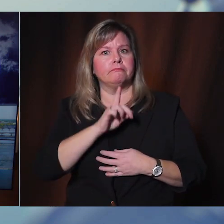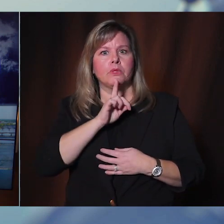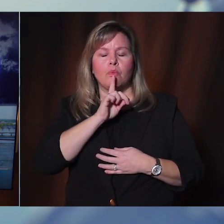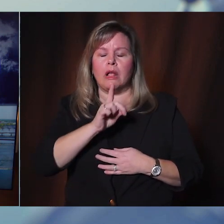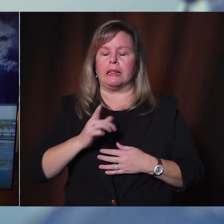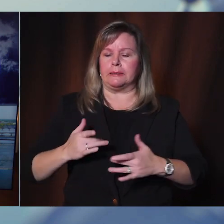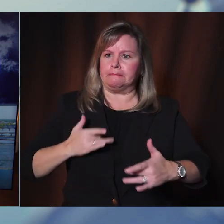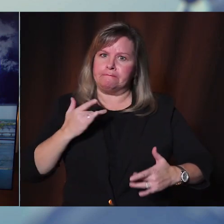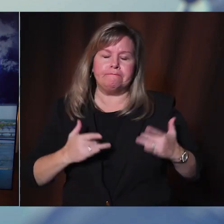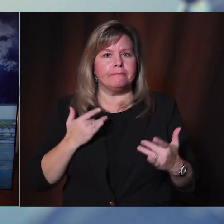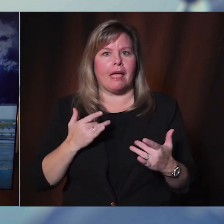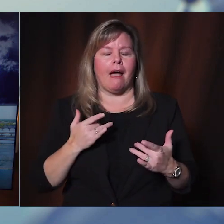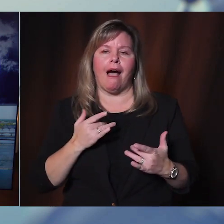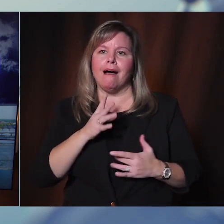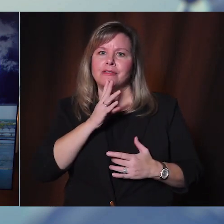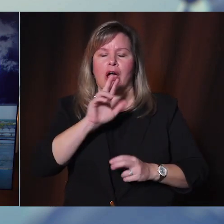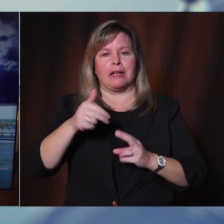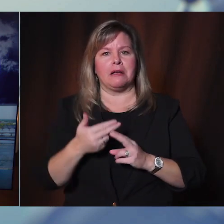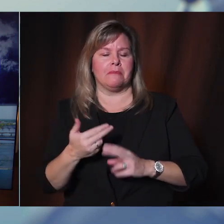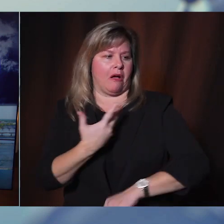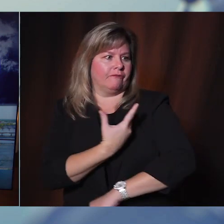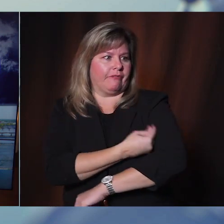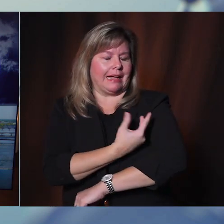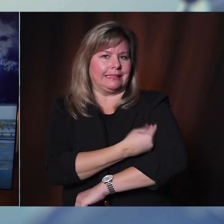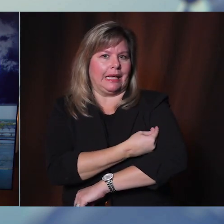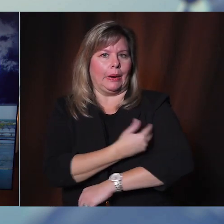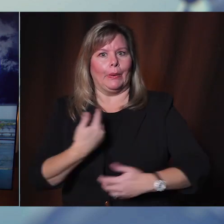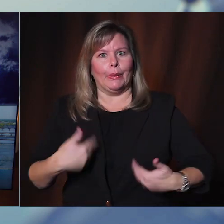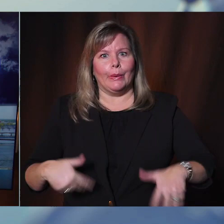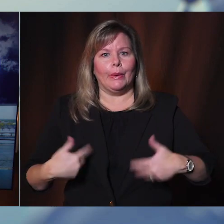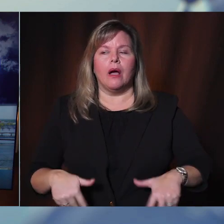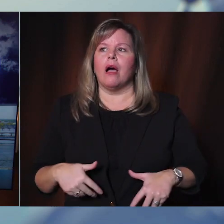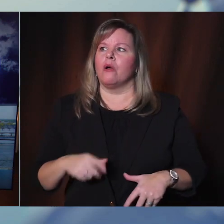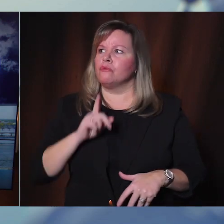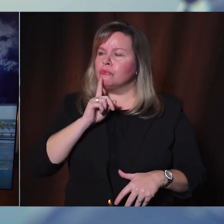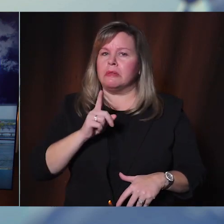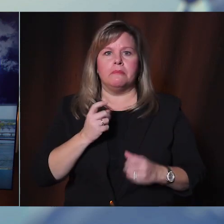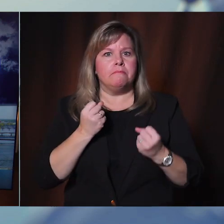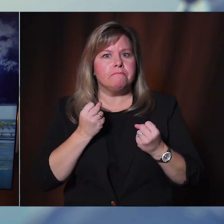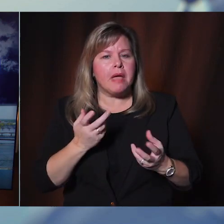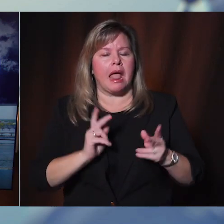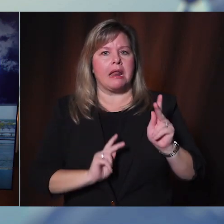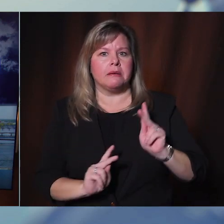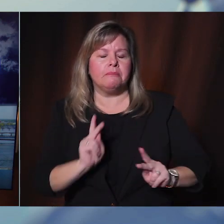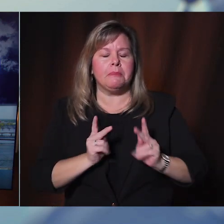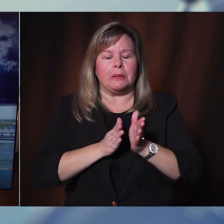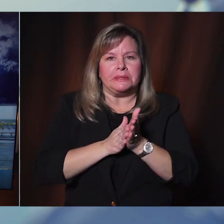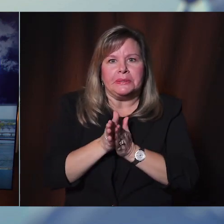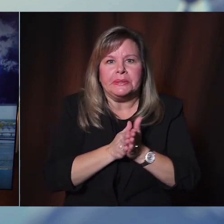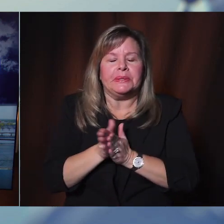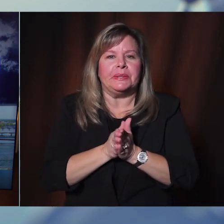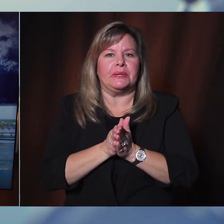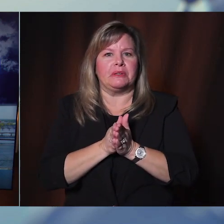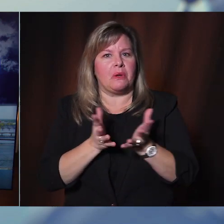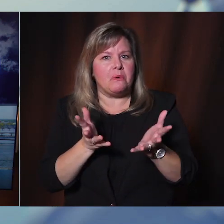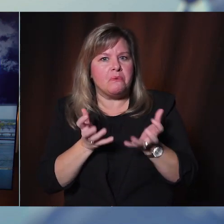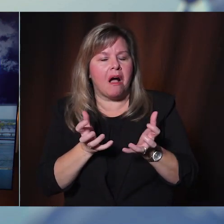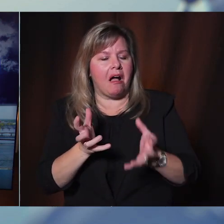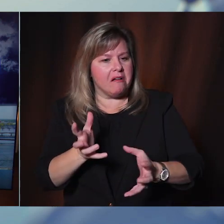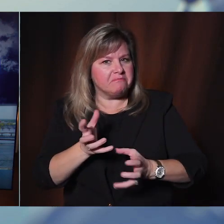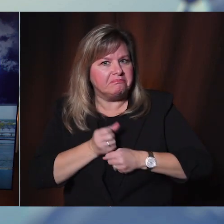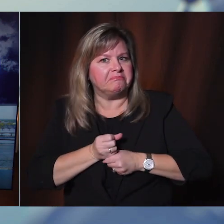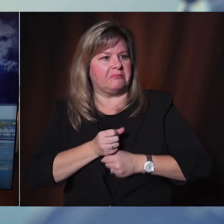how overjoyed I am to be talking about a vaccine and I'm pleased that many, many people are very eager to receive the vaccine.